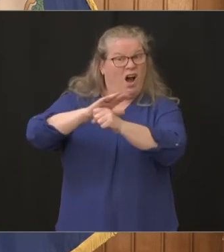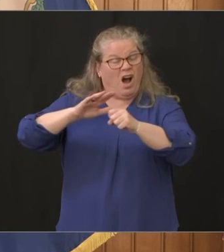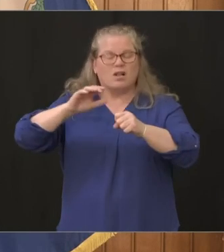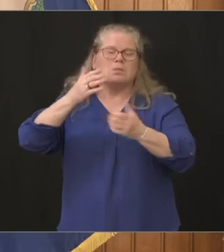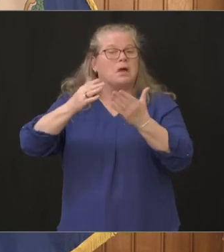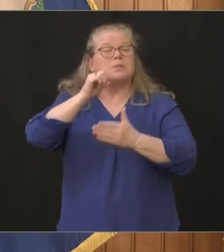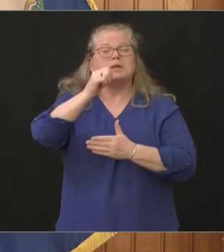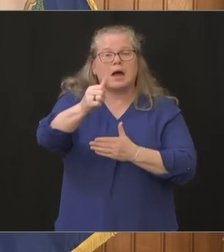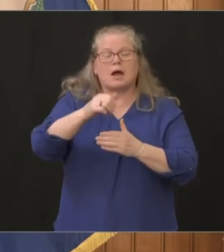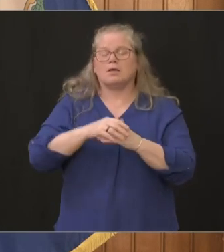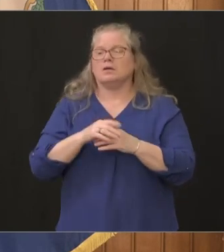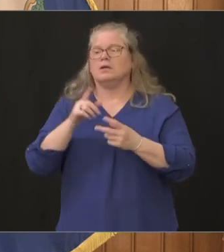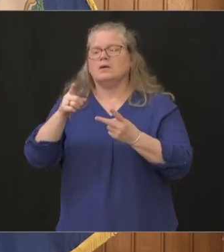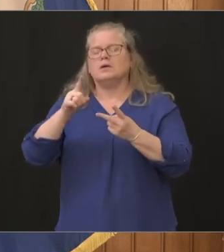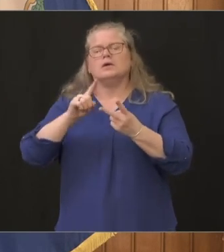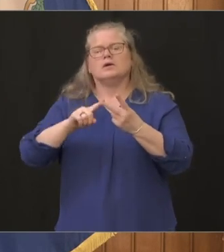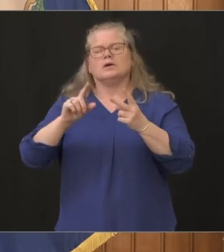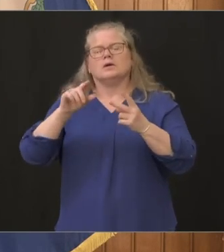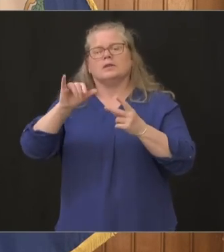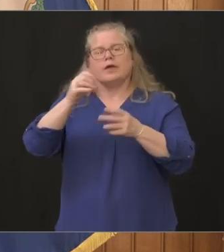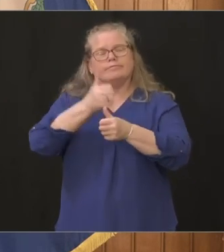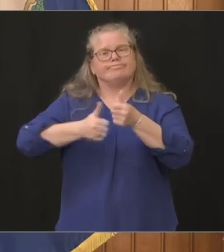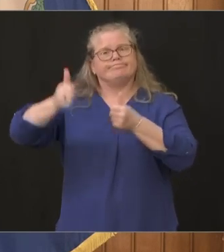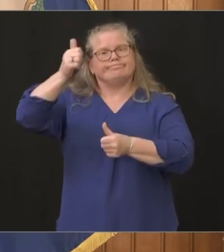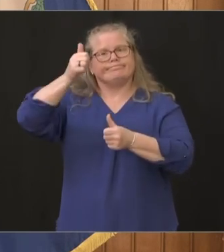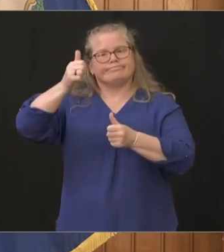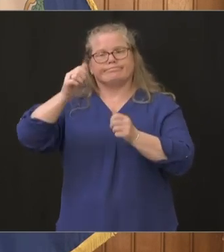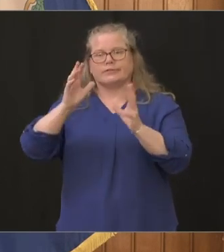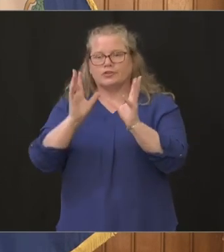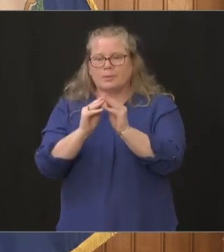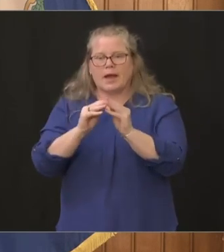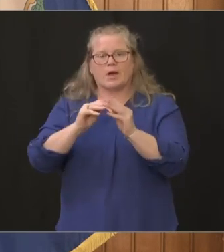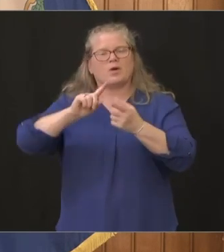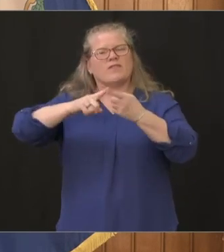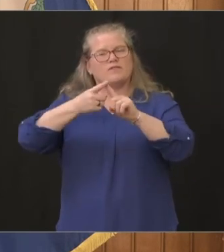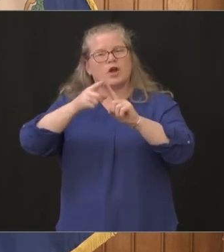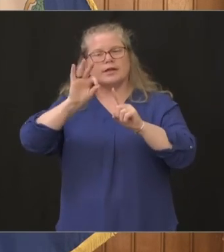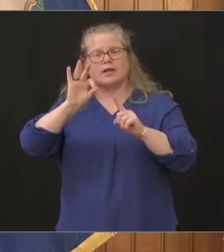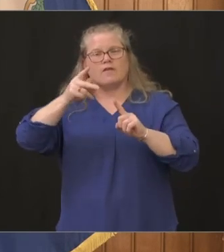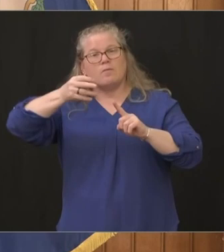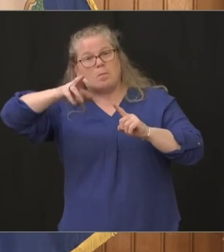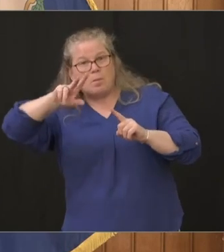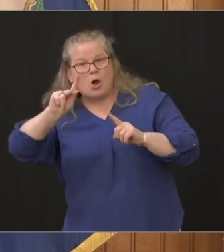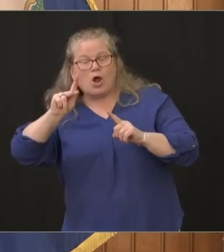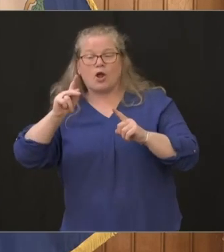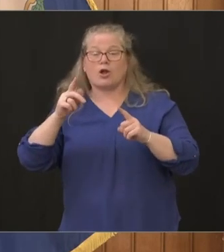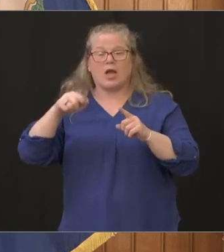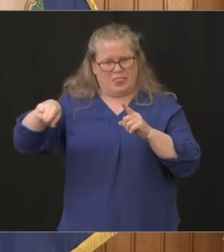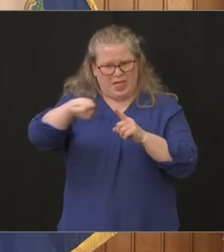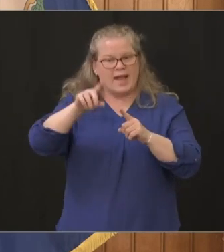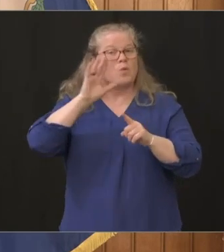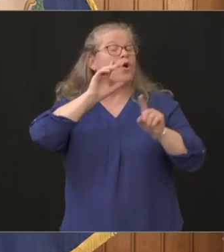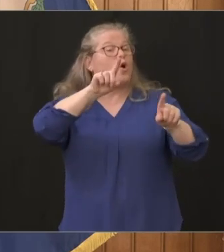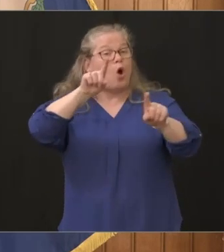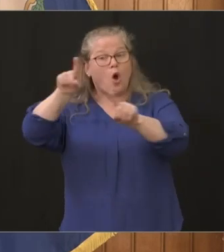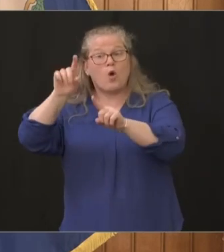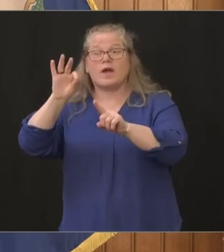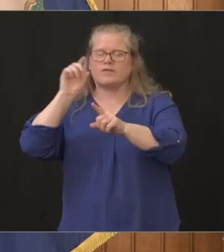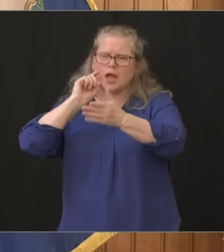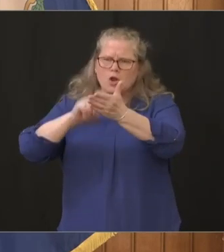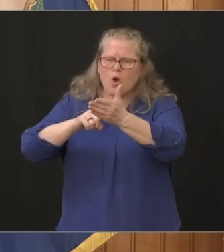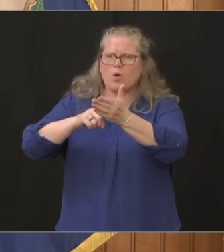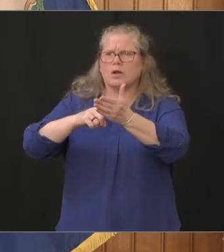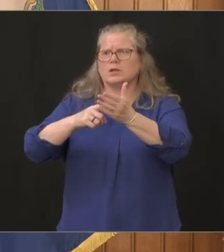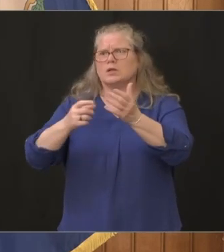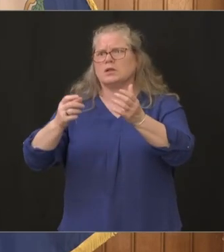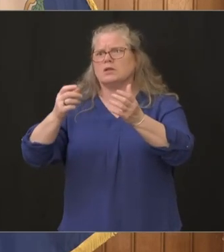of the parks i think today or yesterday they're going to be out if there's any groups that are congregating in a group bigger than five these friends